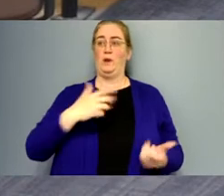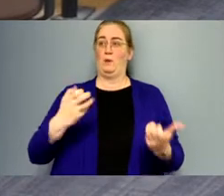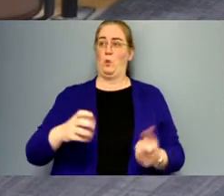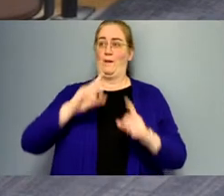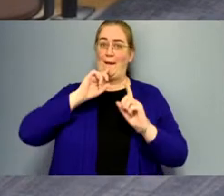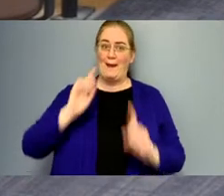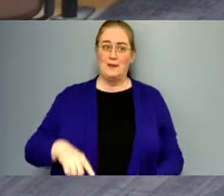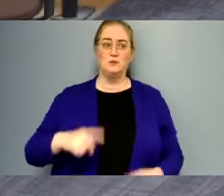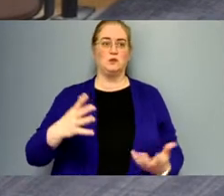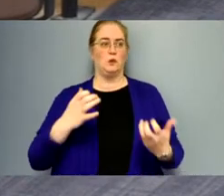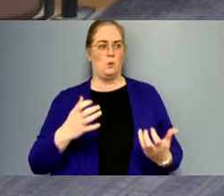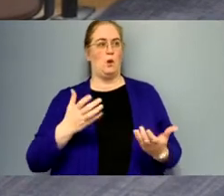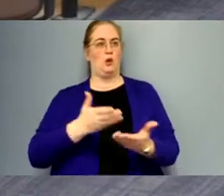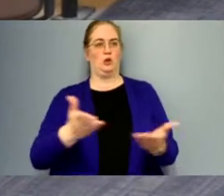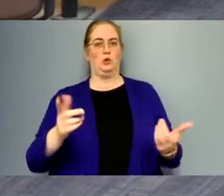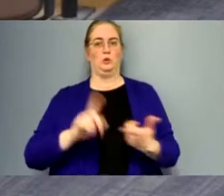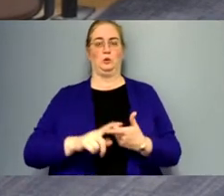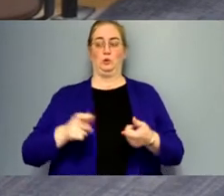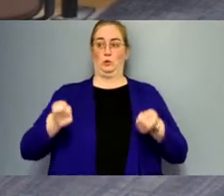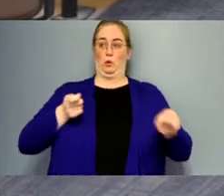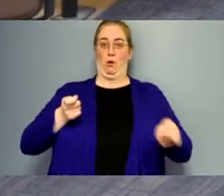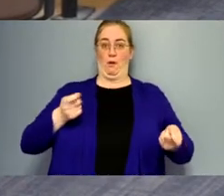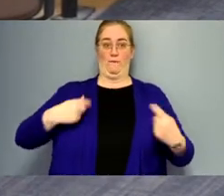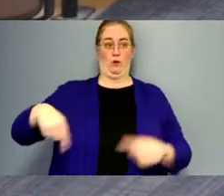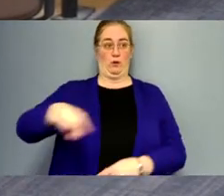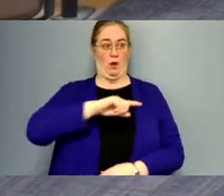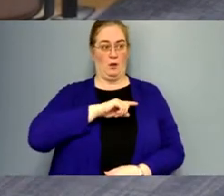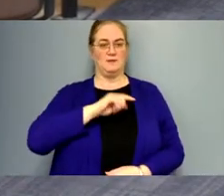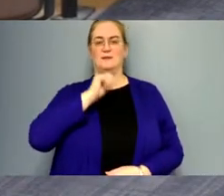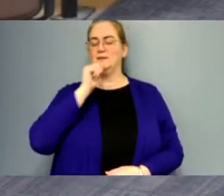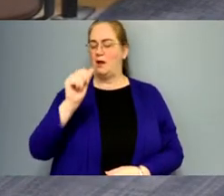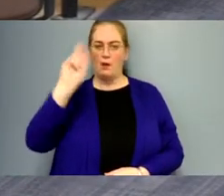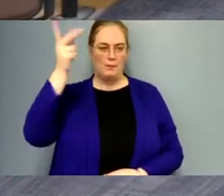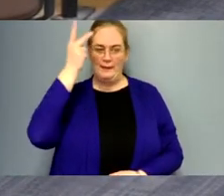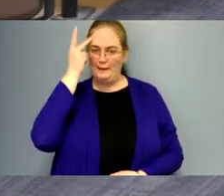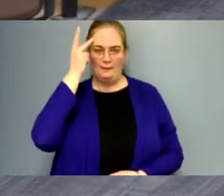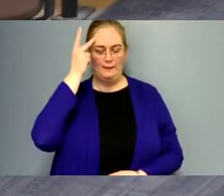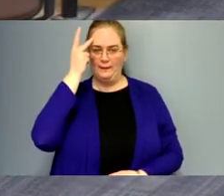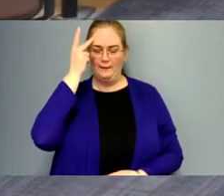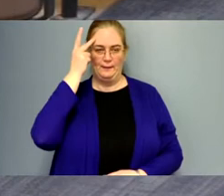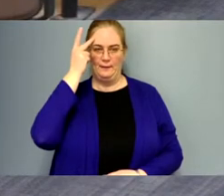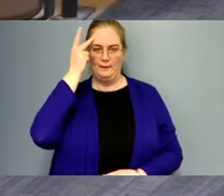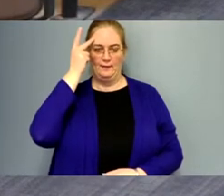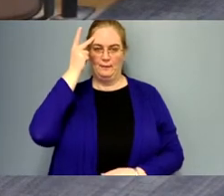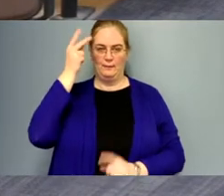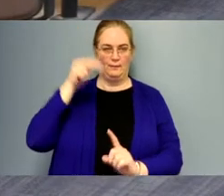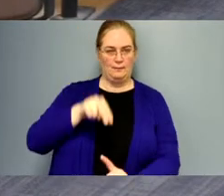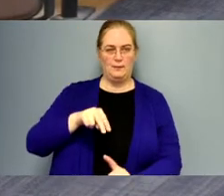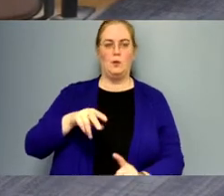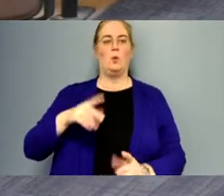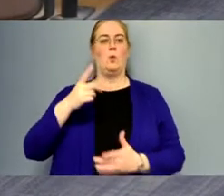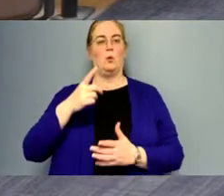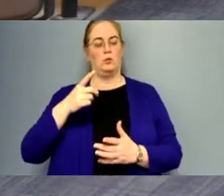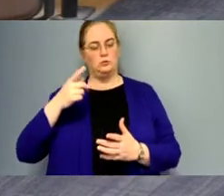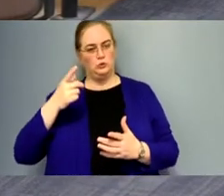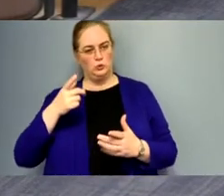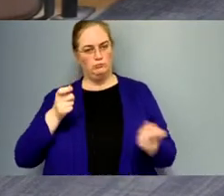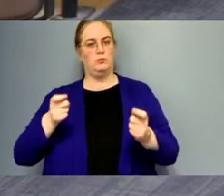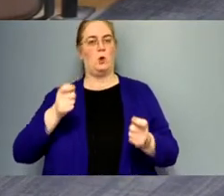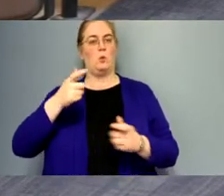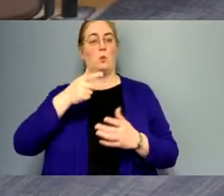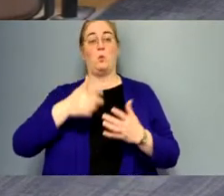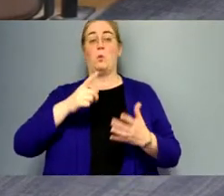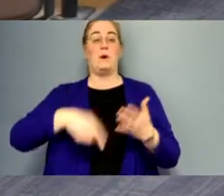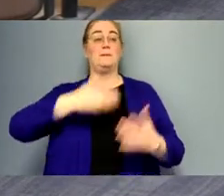we want you to govern us not politically what's best for the people isn't